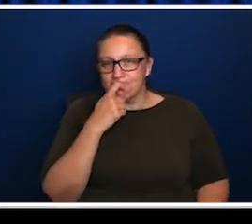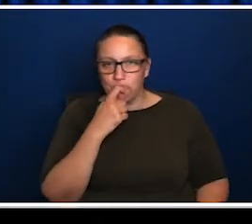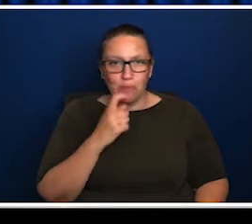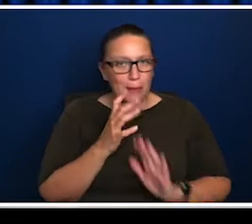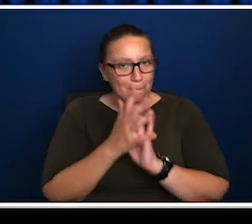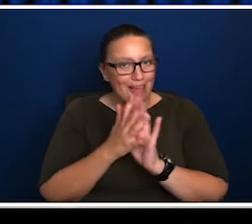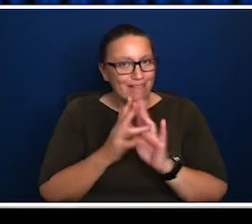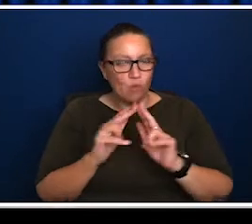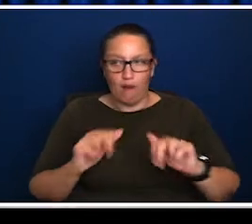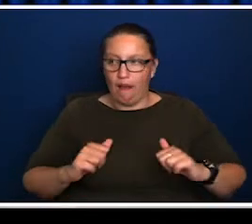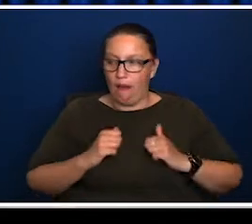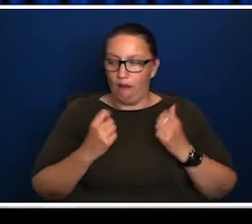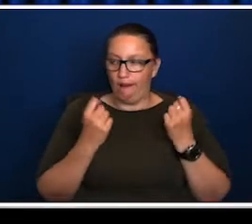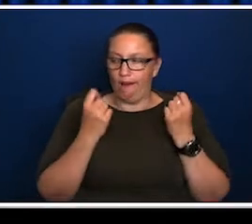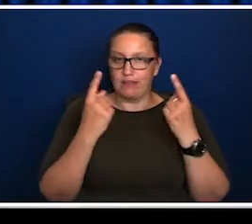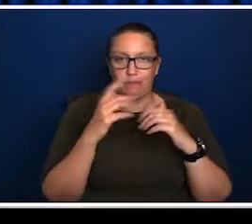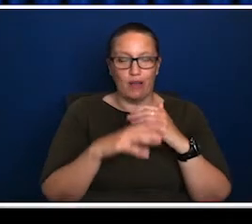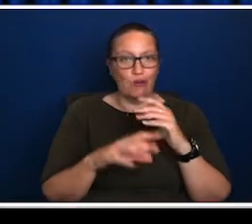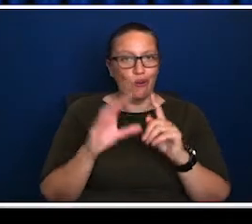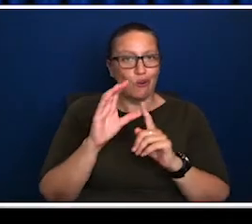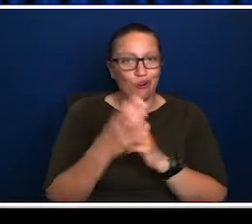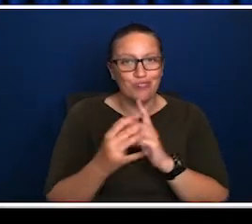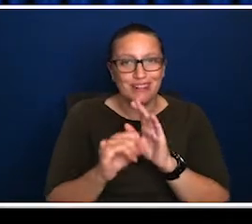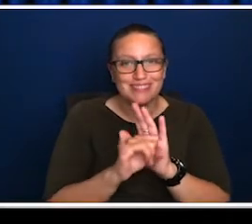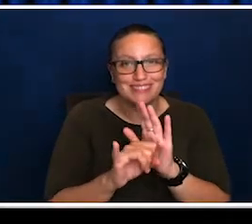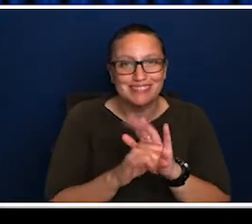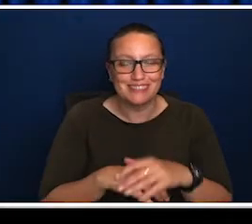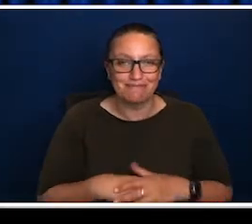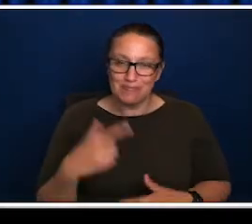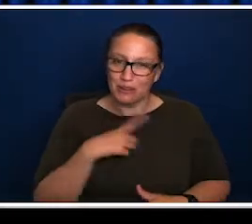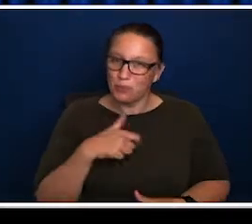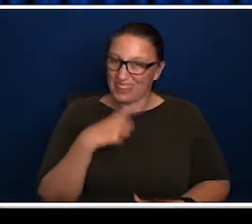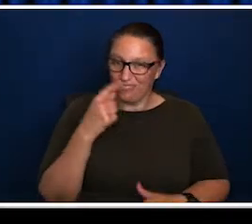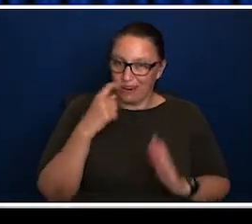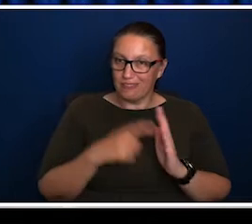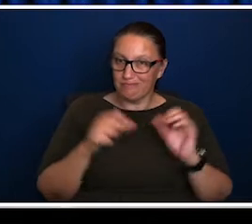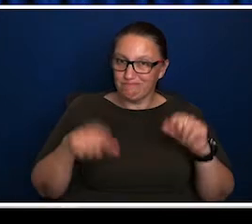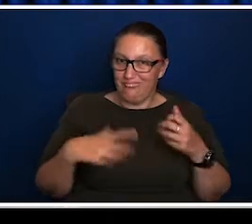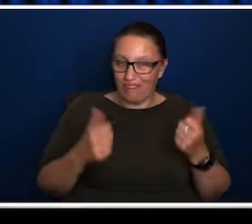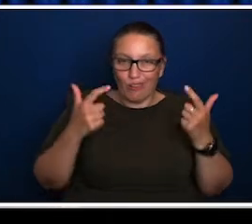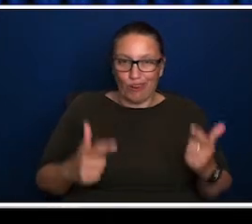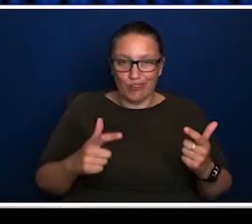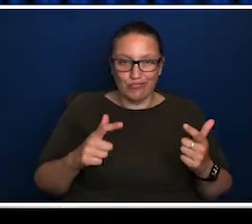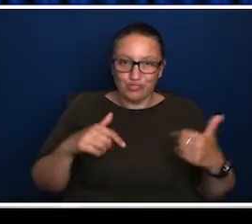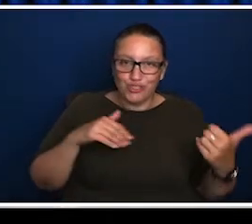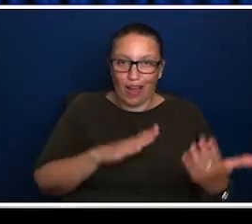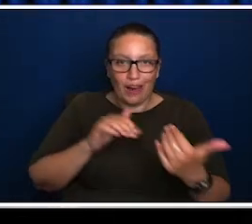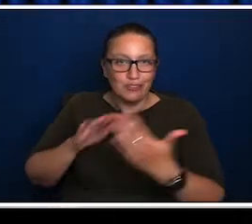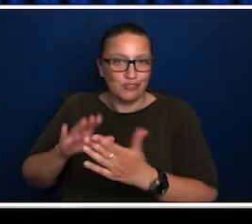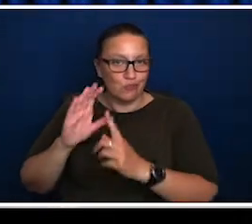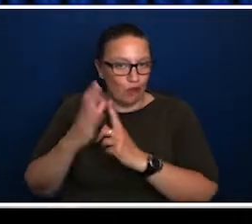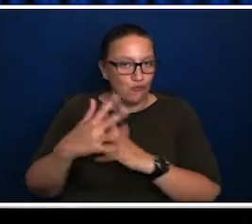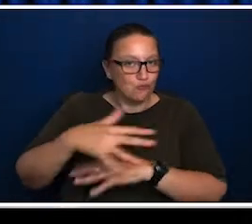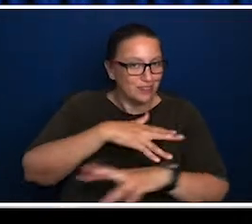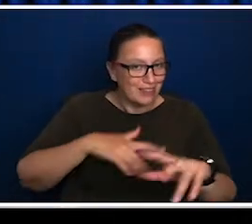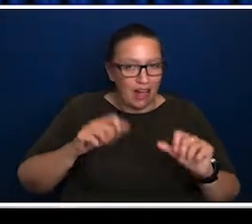identity as well, because it feels like it can be recognising there's a lot of challenges in the cultural sector and a lot of organisations are simply trying to keep the furniture right now.